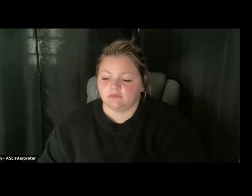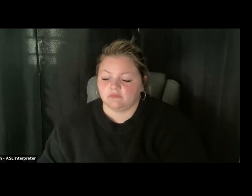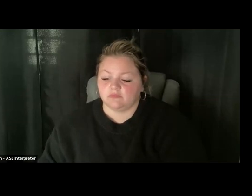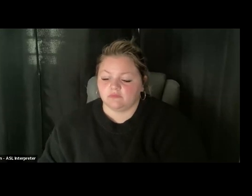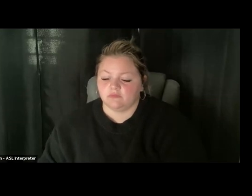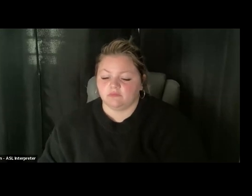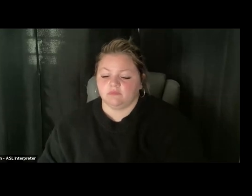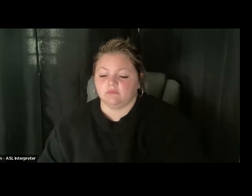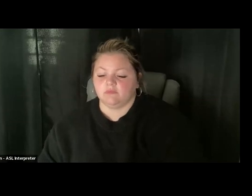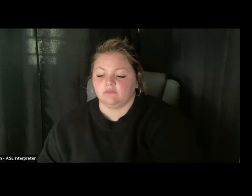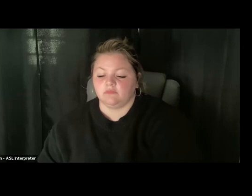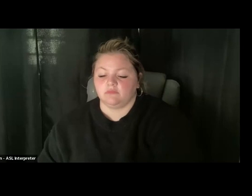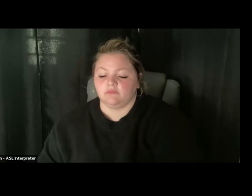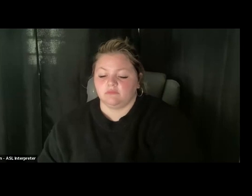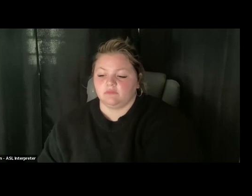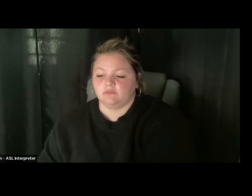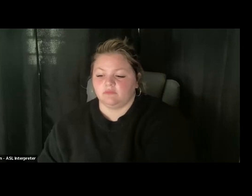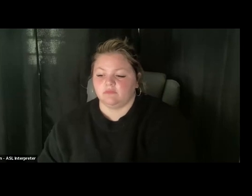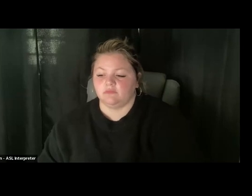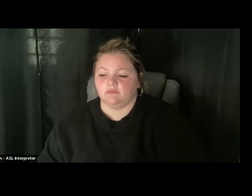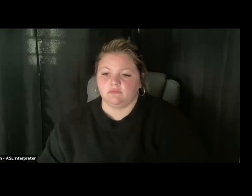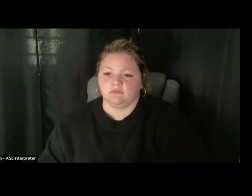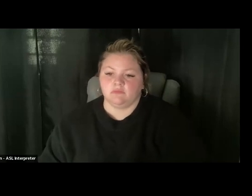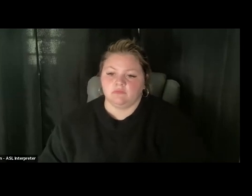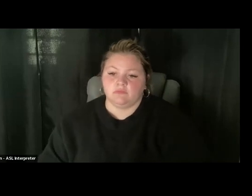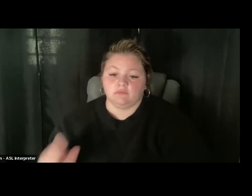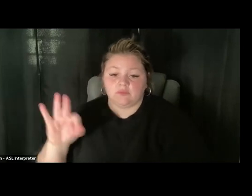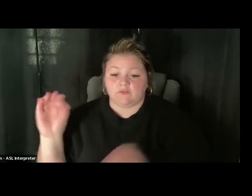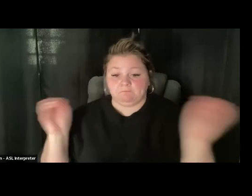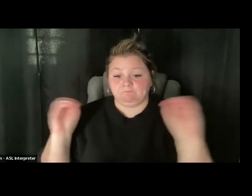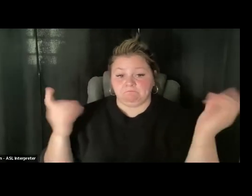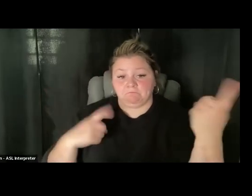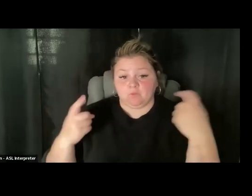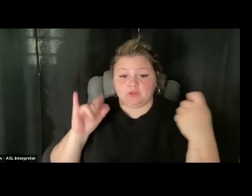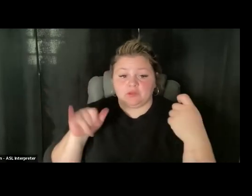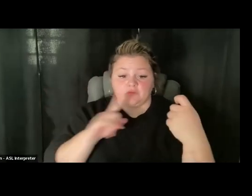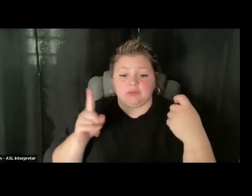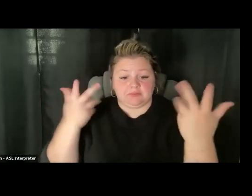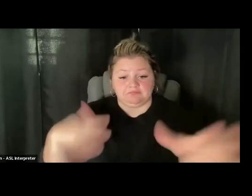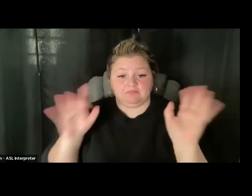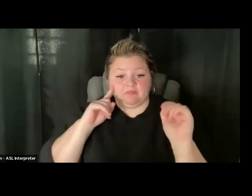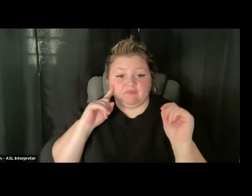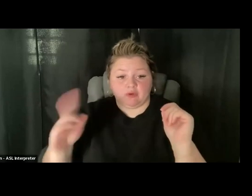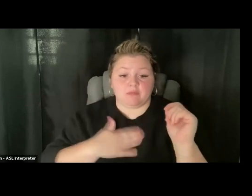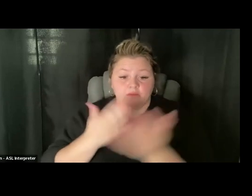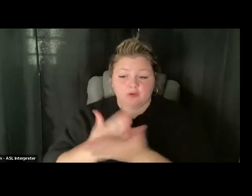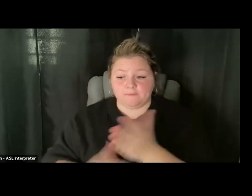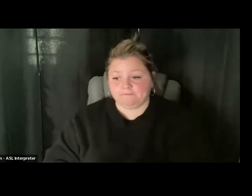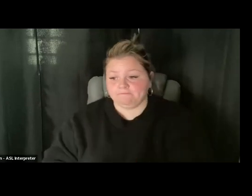And, uh, if there's no further questions, I think that's most of my part, most of my portion done.